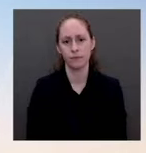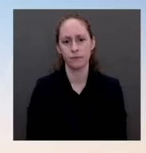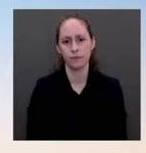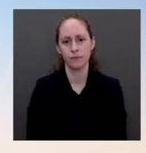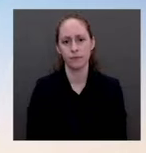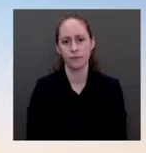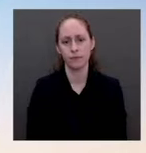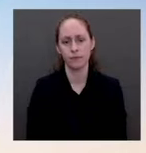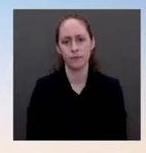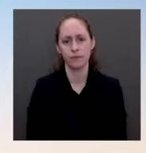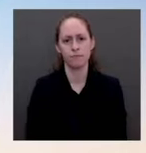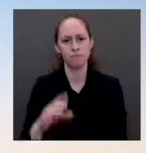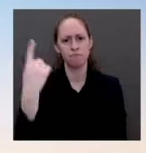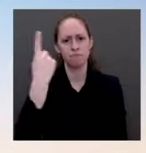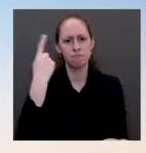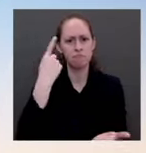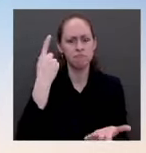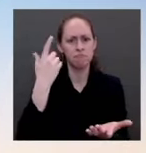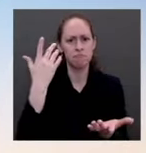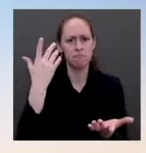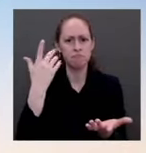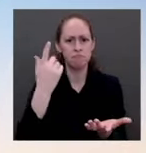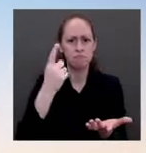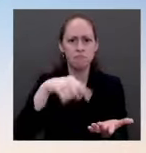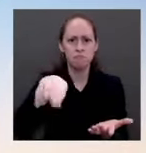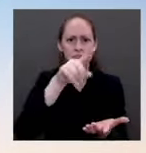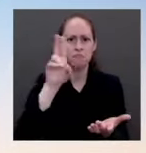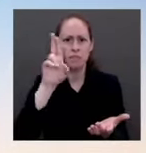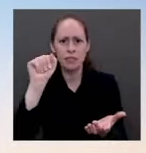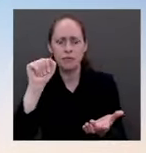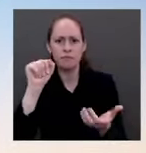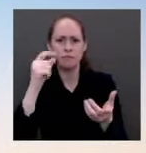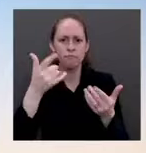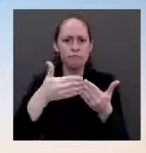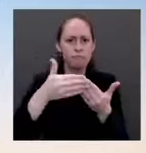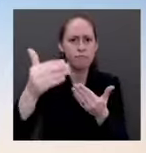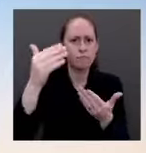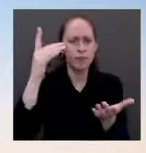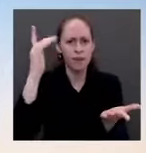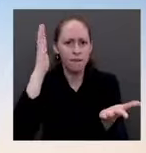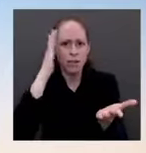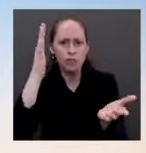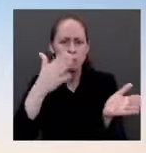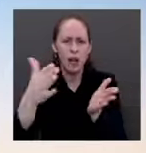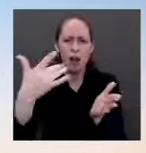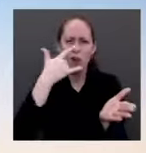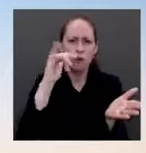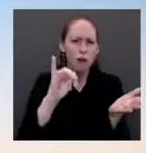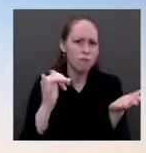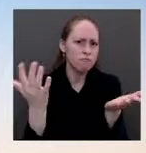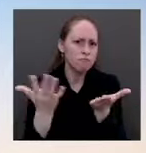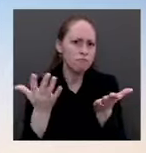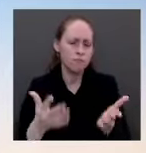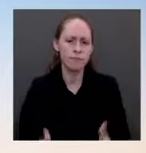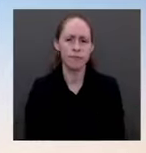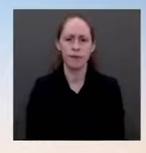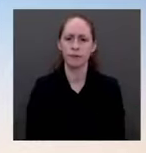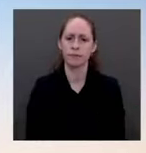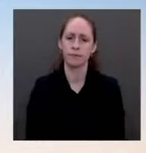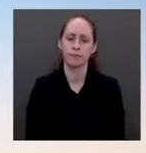Well, I think what you've heard the President talk about before as it relates to how he was going to approach, and even if we reflect back on the first year,